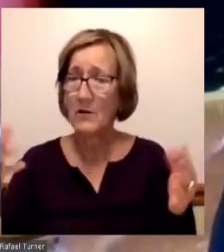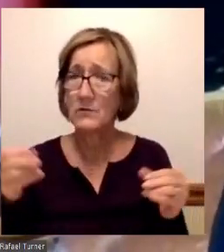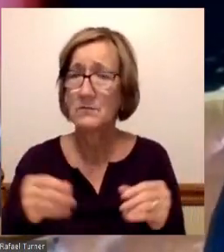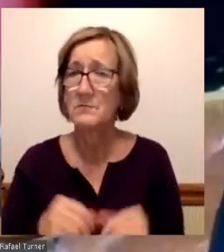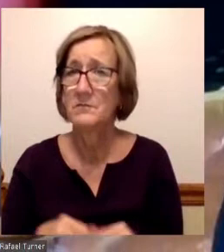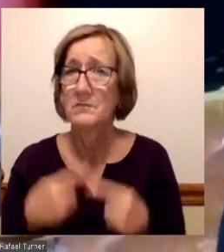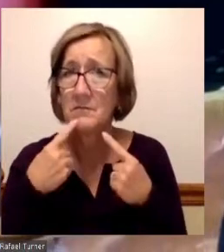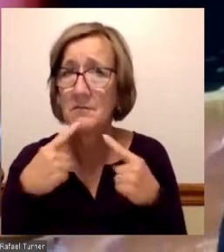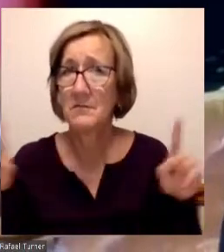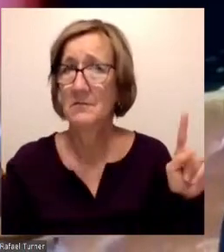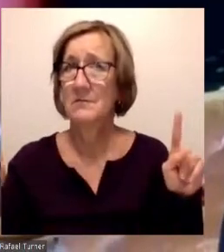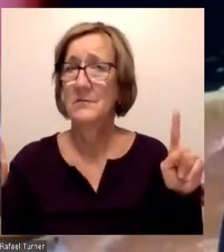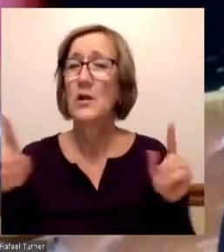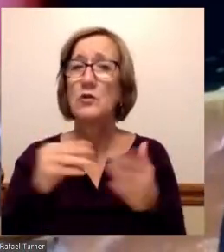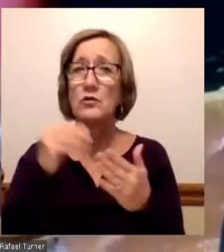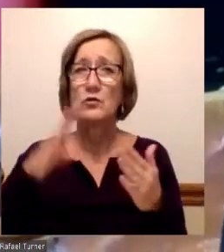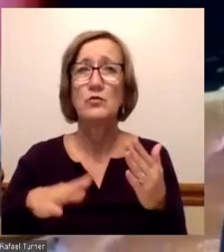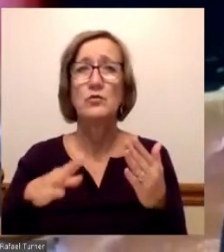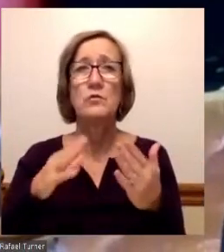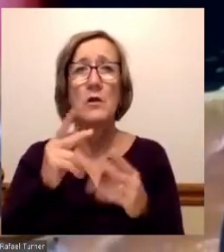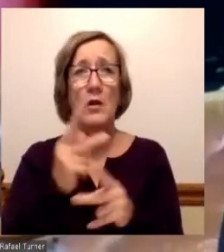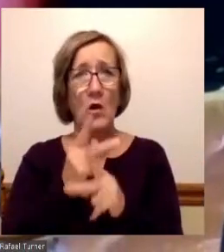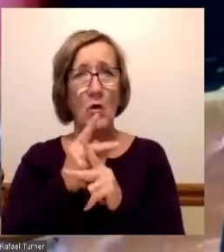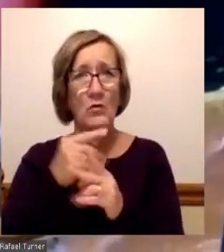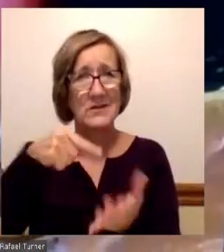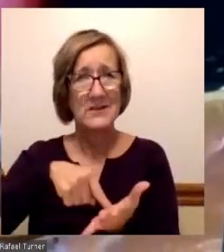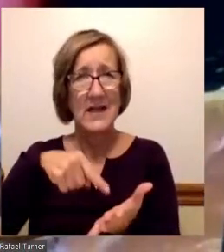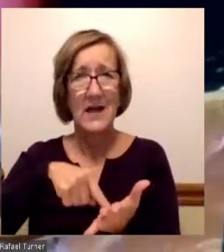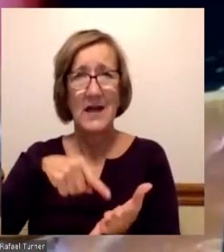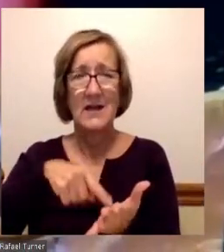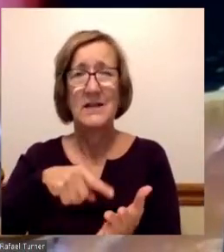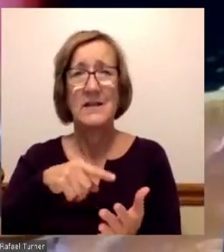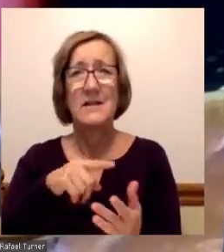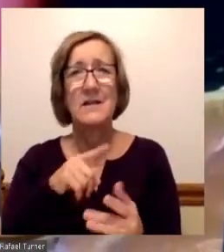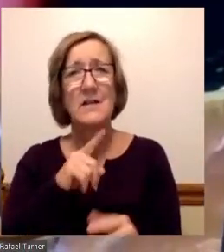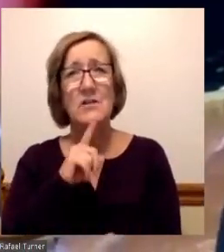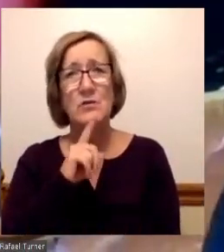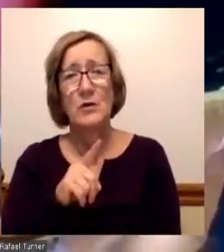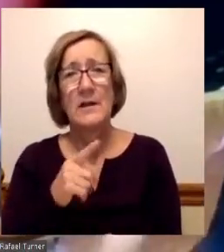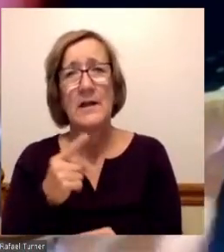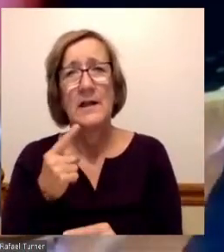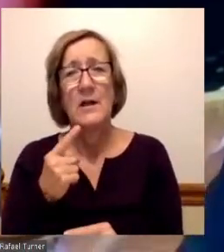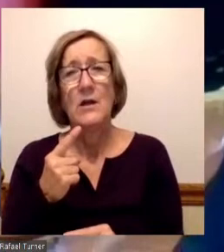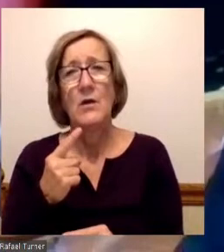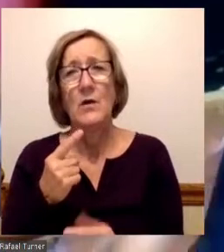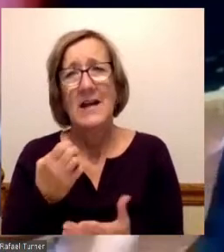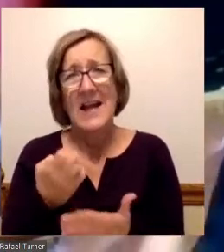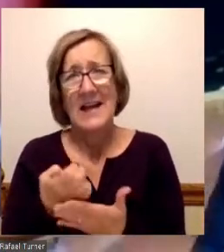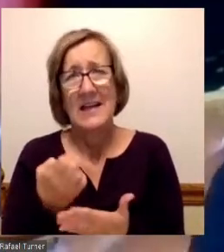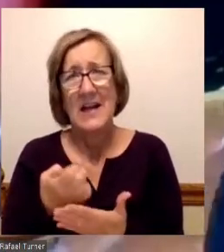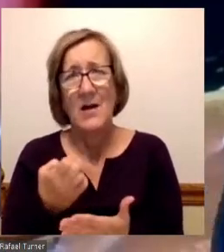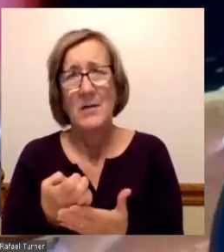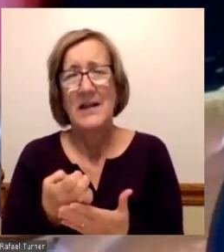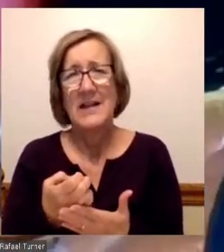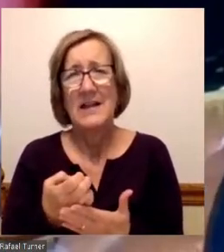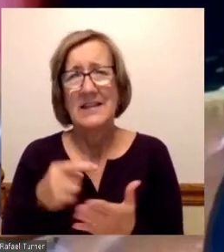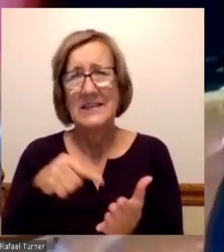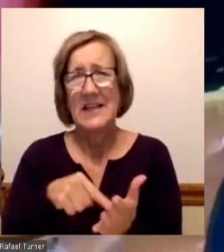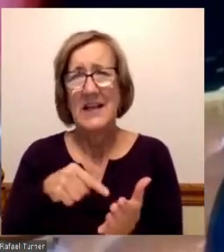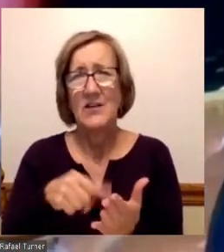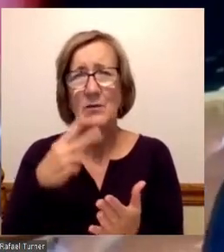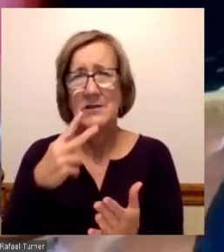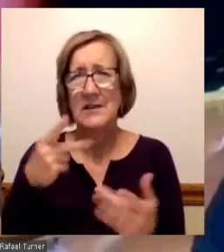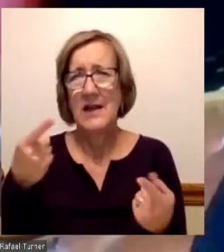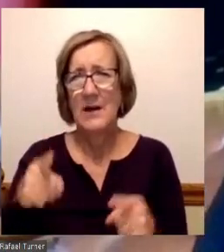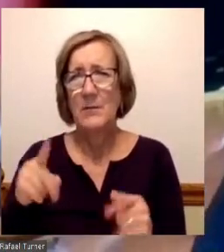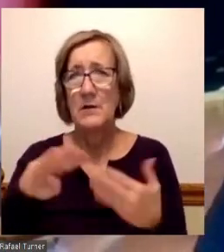you know, student loan debt is one of the great drivers of the economic gap that we see in our community.